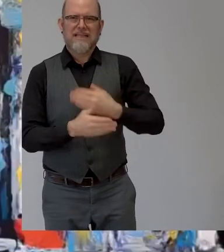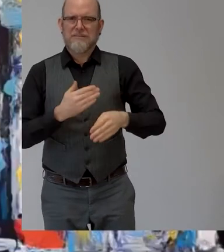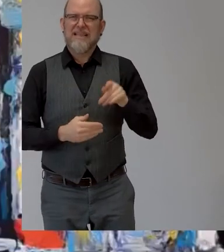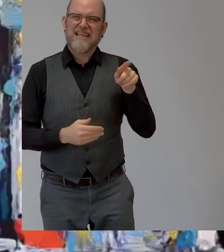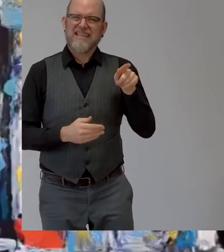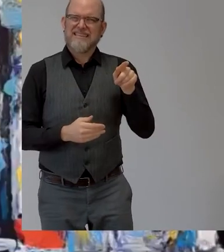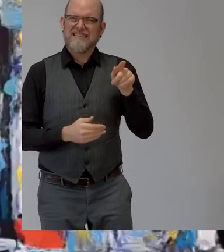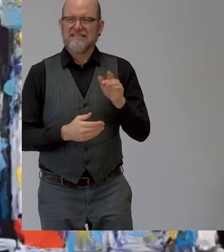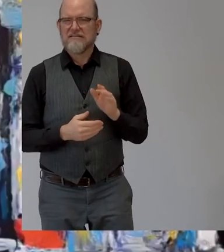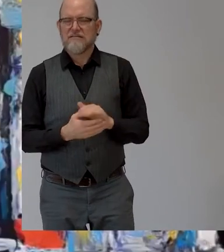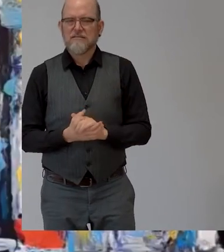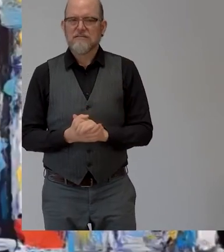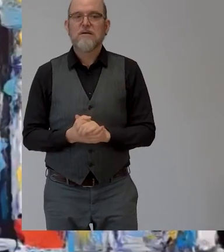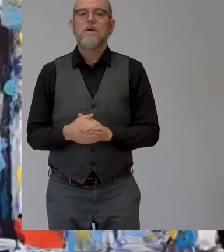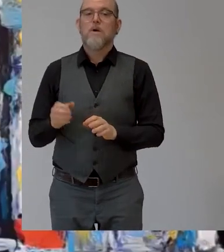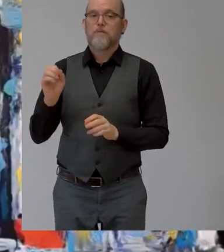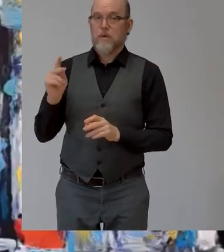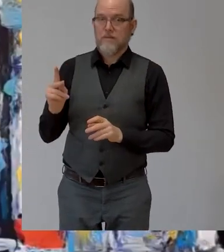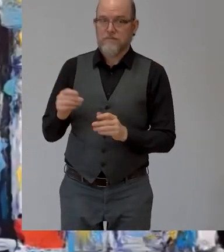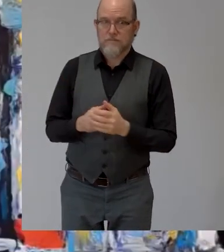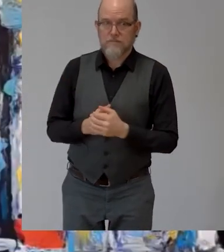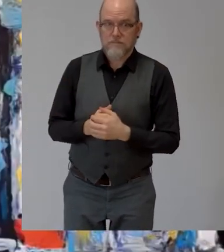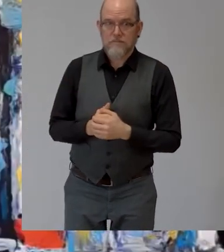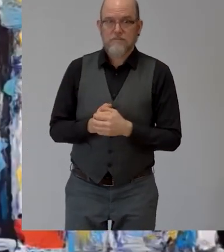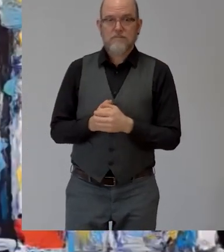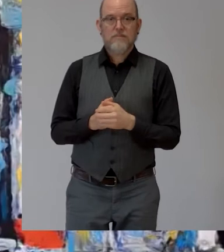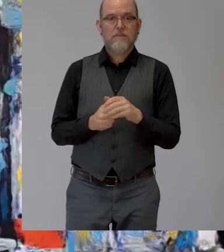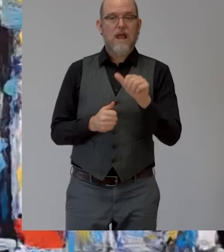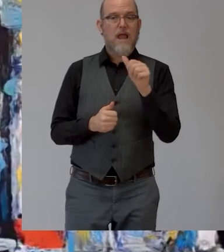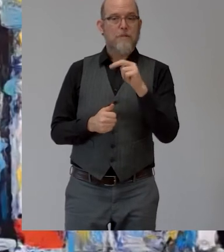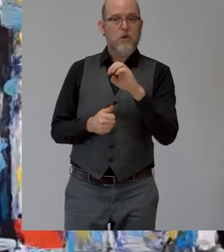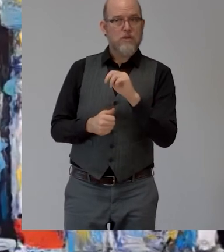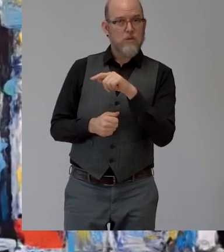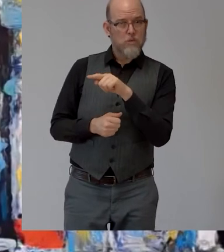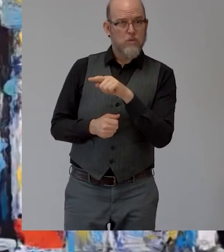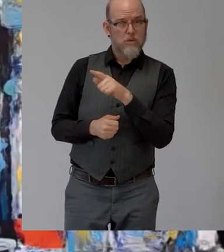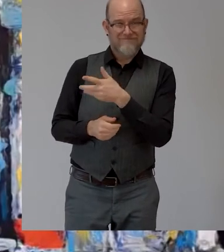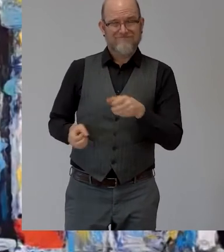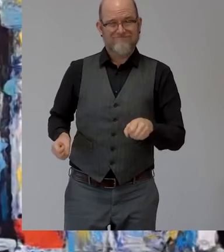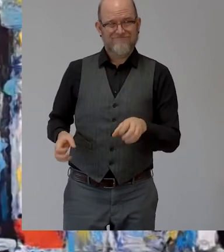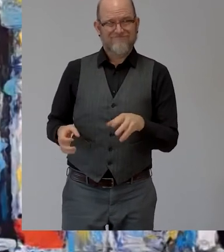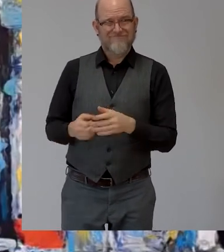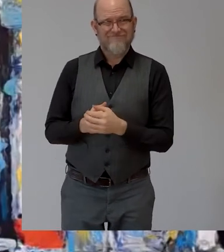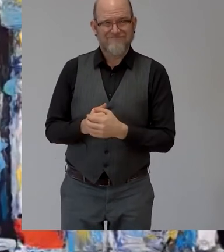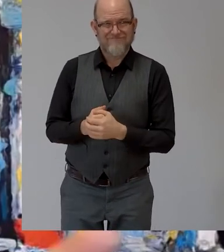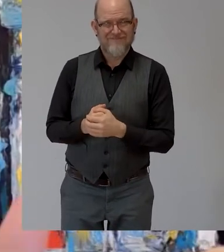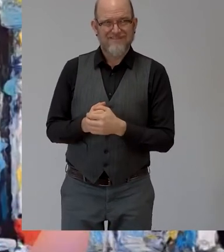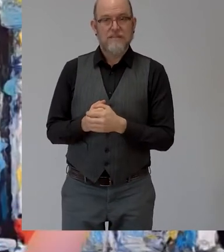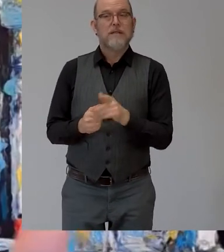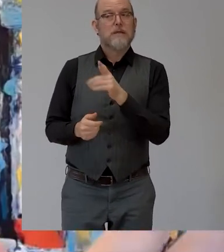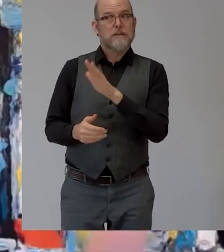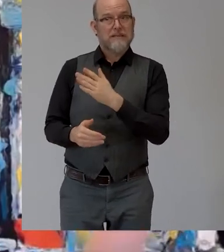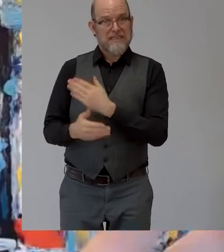arnon you you you are uh sitting in a wheelchair but uh due to your injury you also have a disability